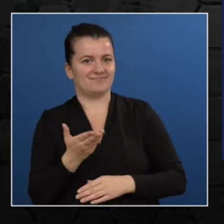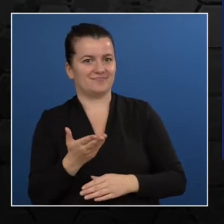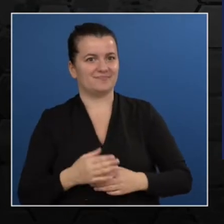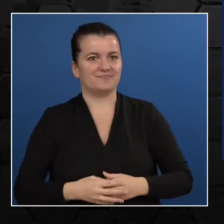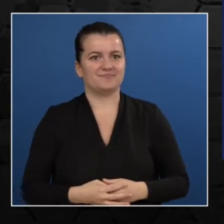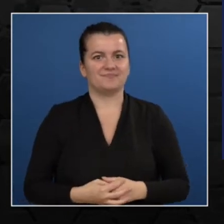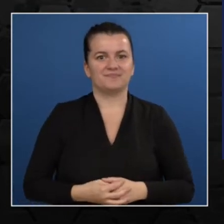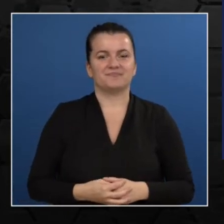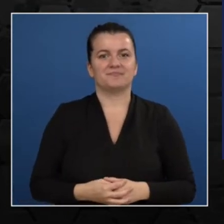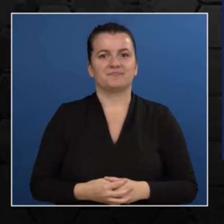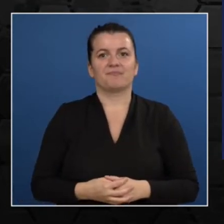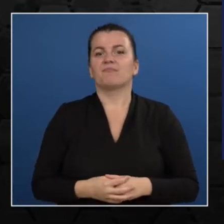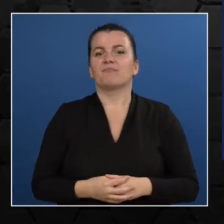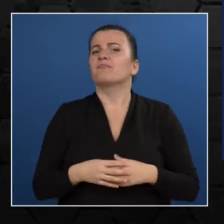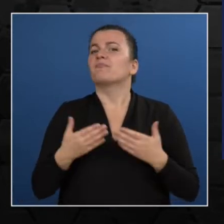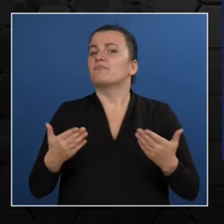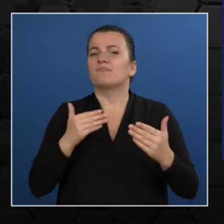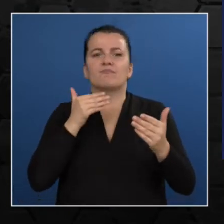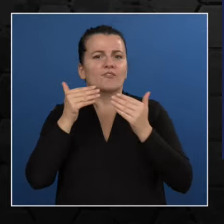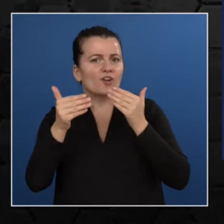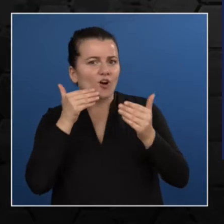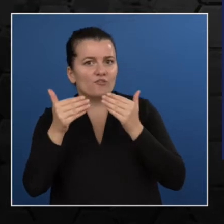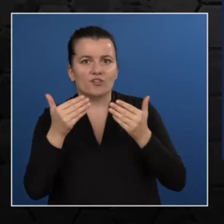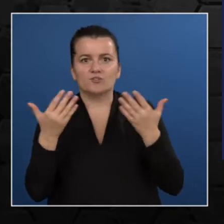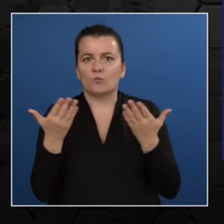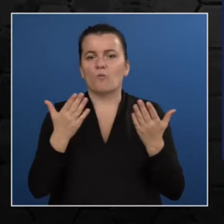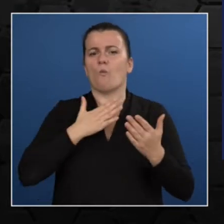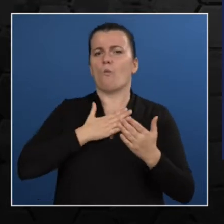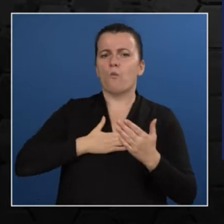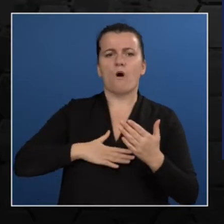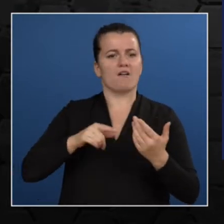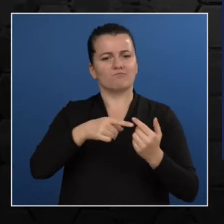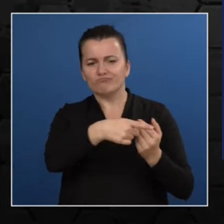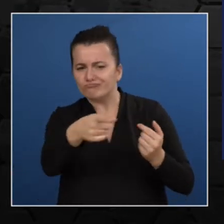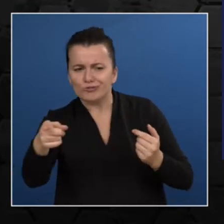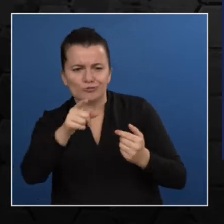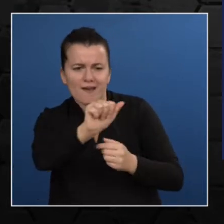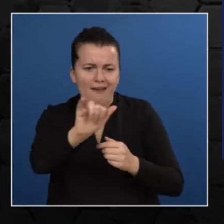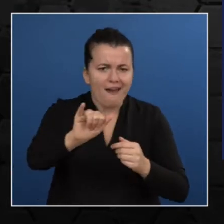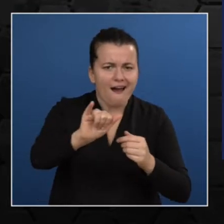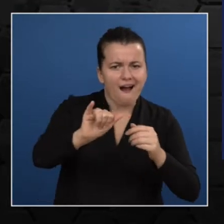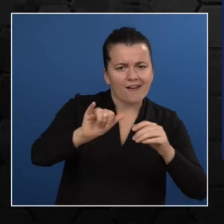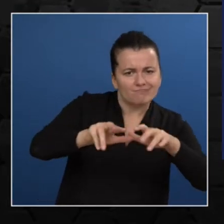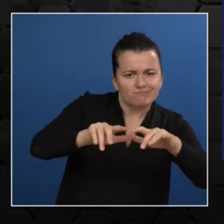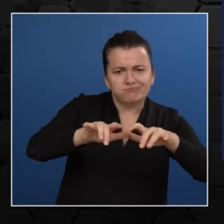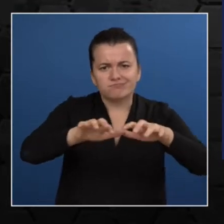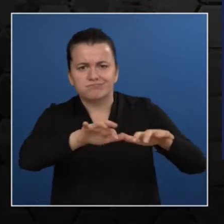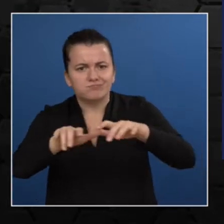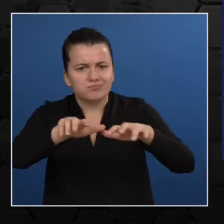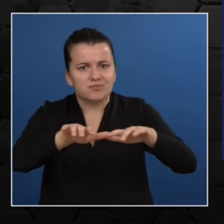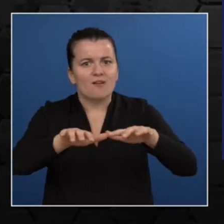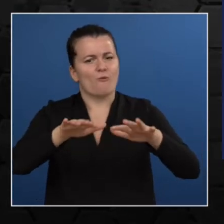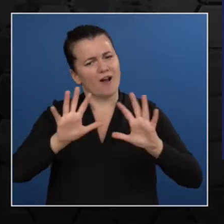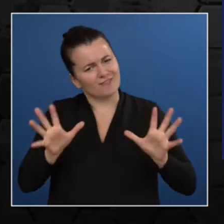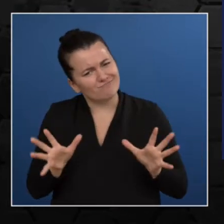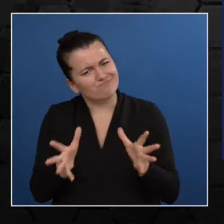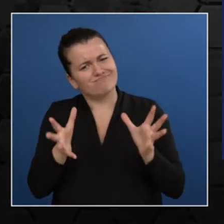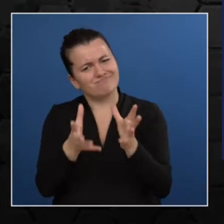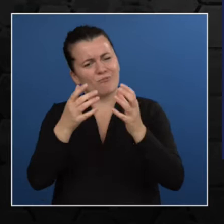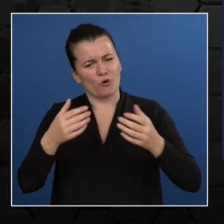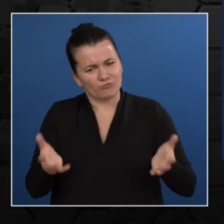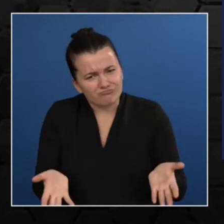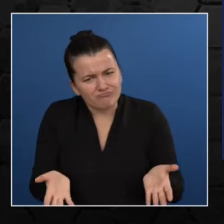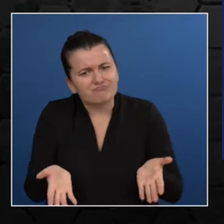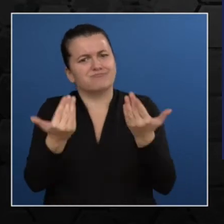to empower this entire AI community and they do a lot of events across the globe and help in creating some of the amazing content.